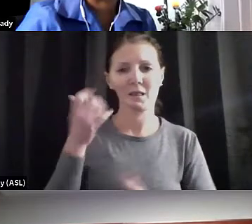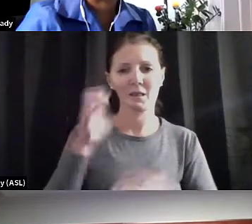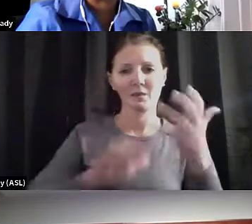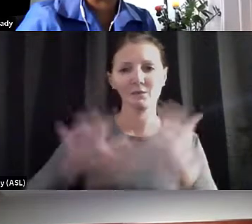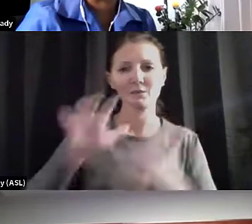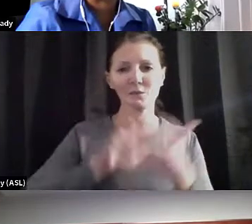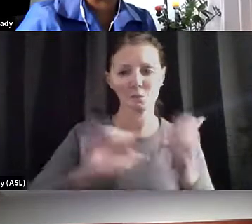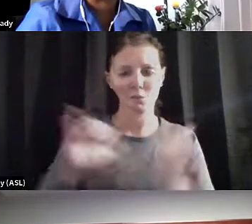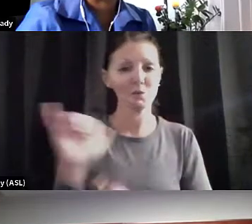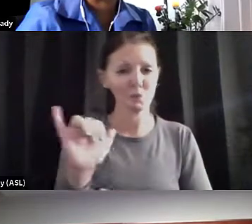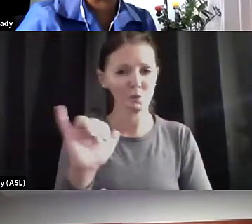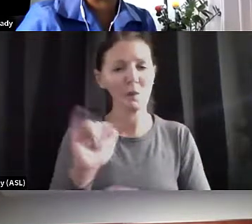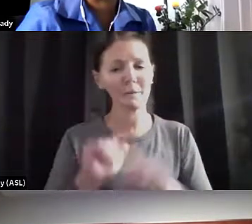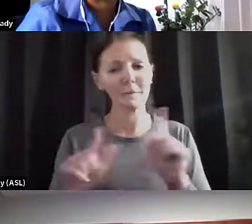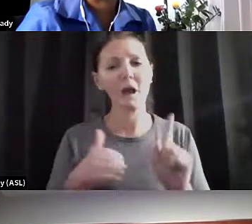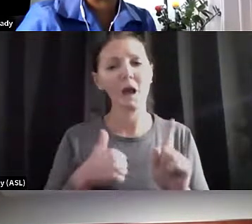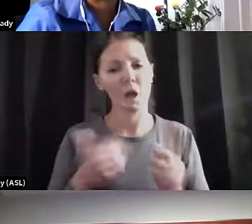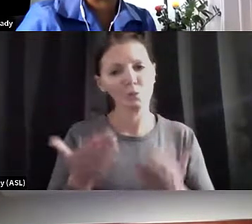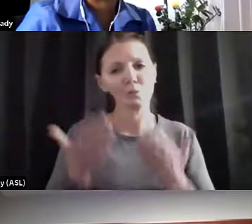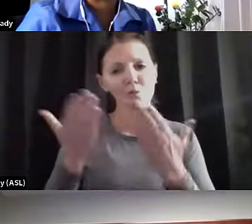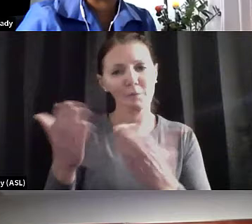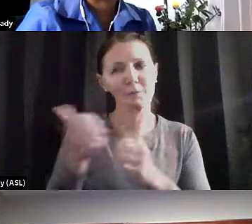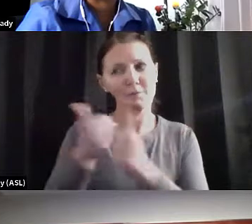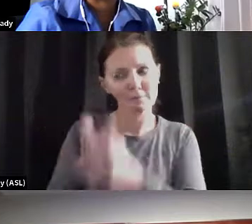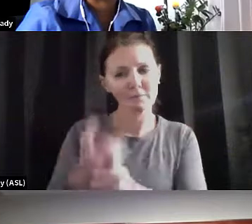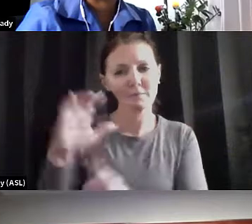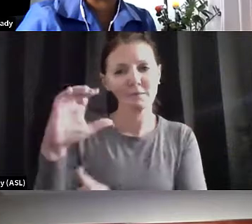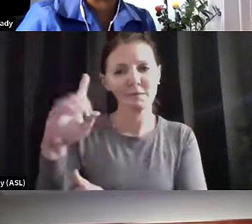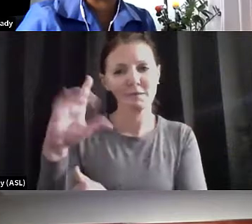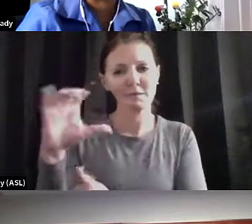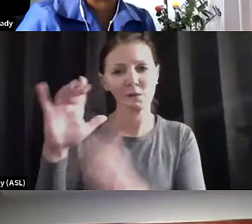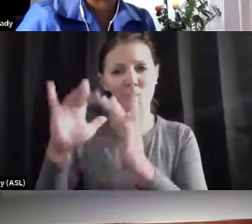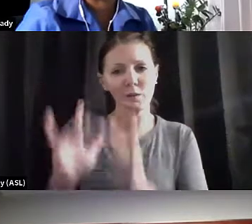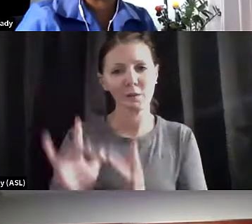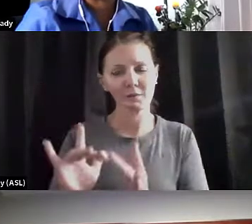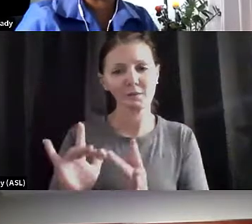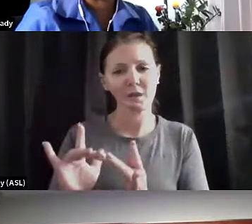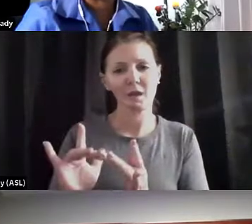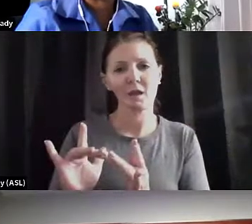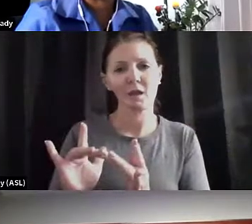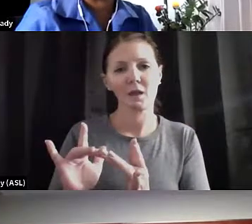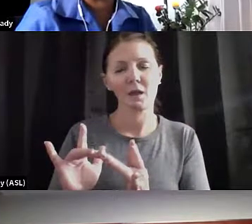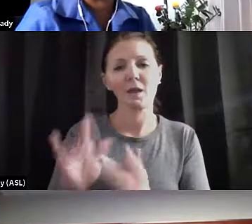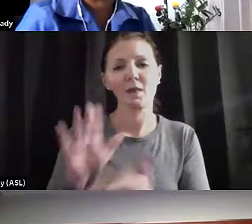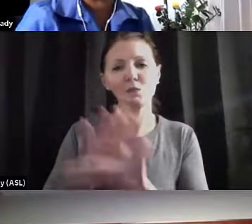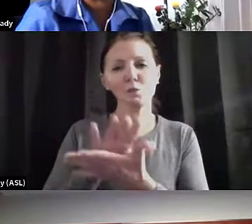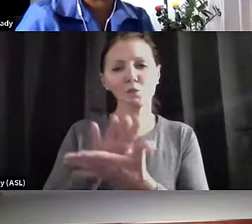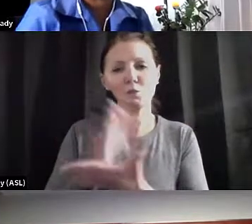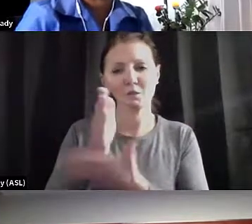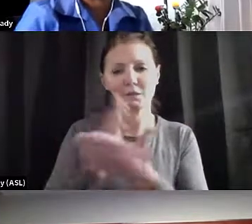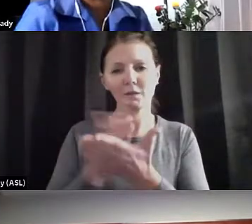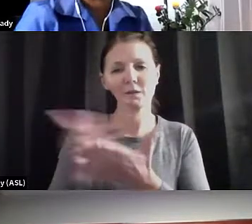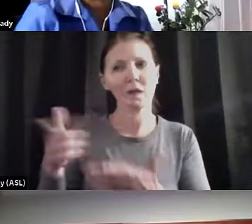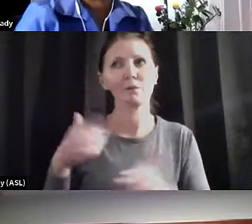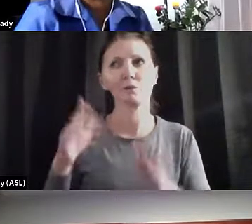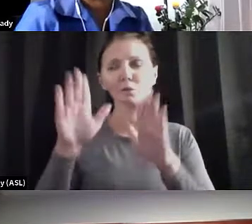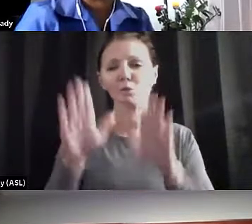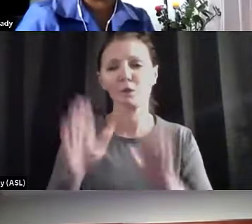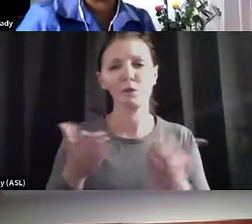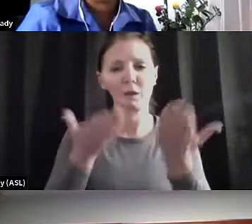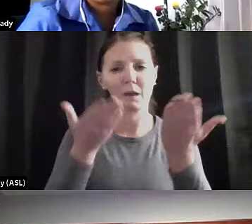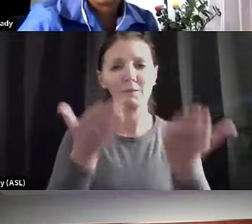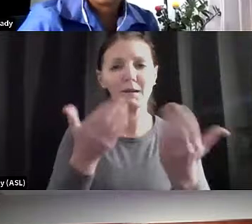feel. But I really would recommend that CDC website. And if you go under for the school section, they've got great recommendations.